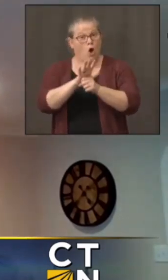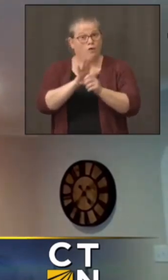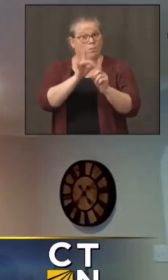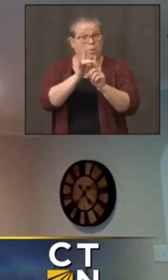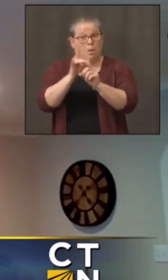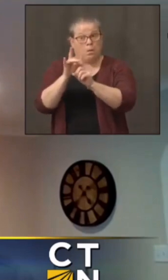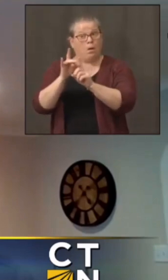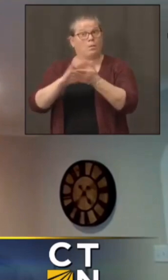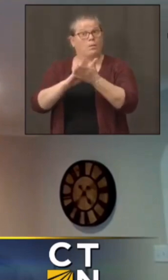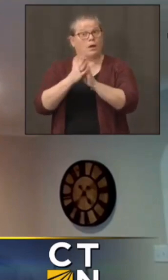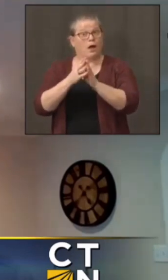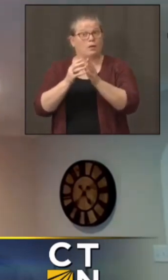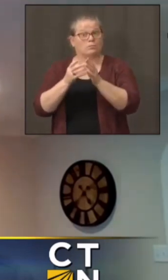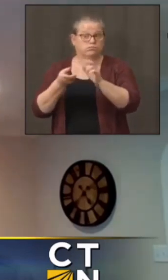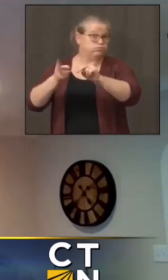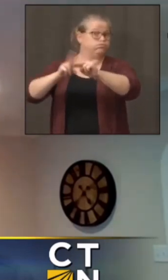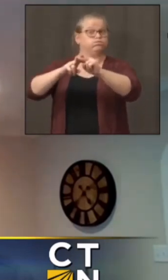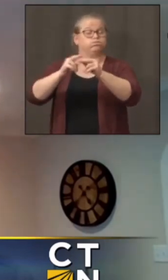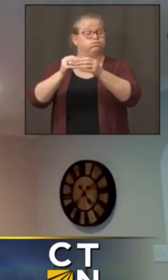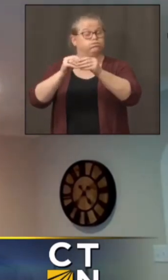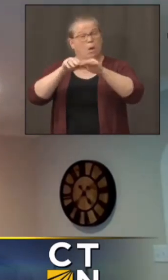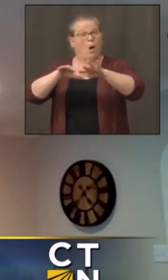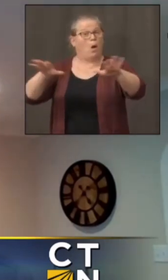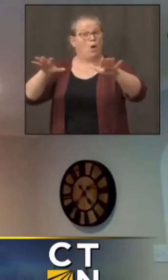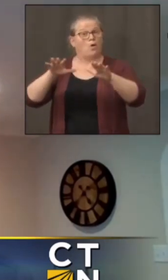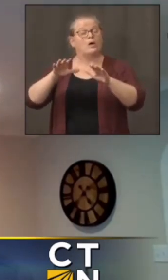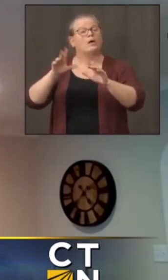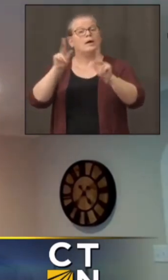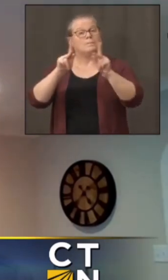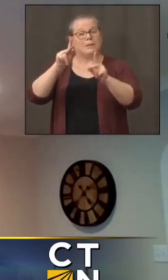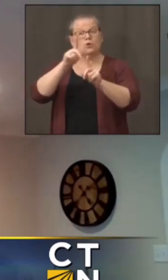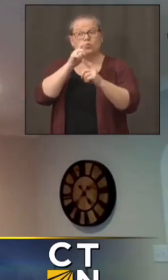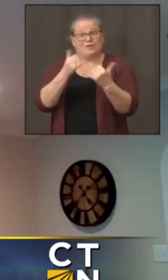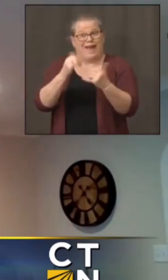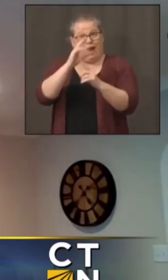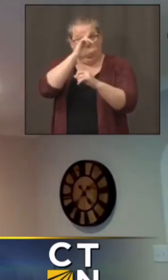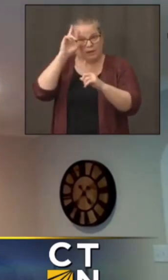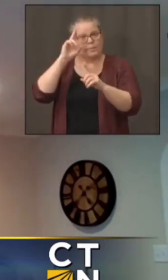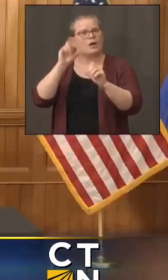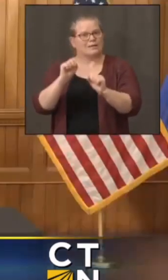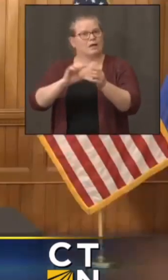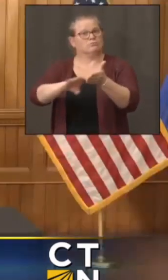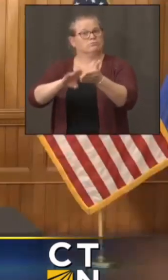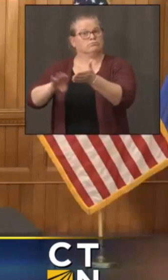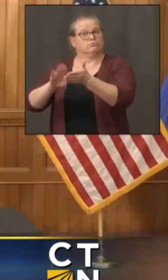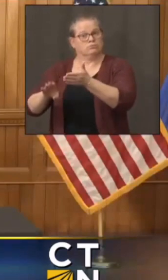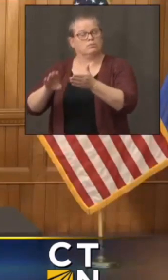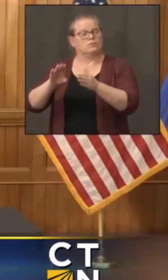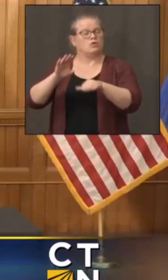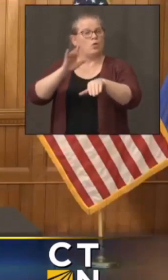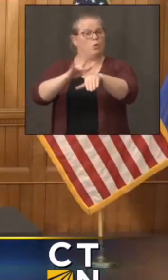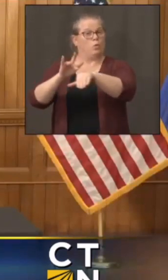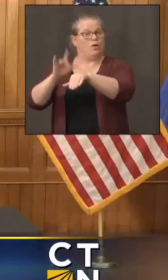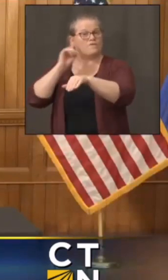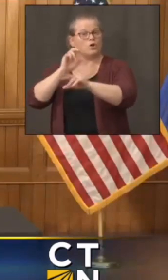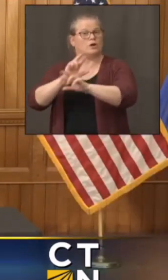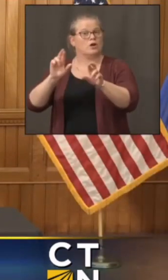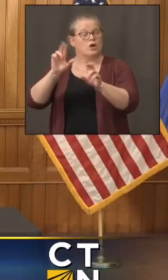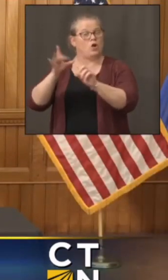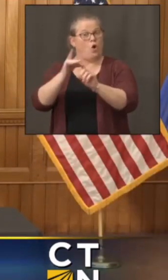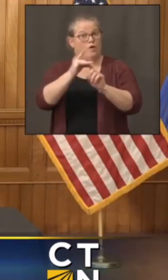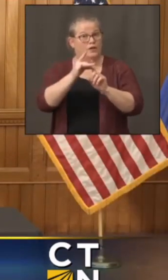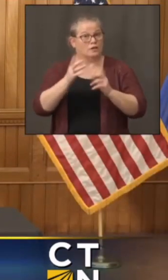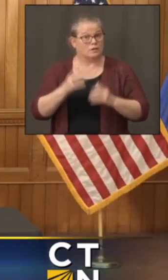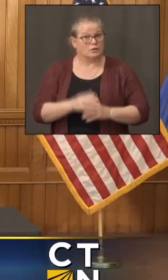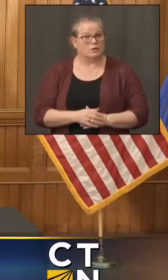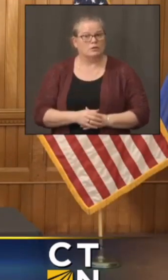And then the last question, what's the seven-day rolling average at this point? I don't think you mentioned that. Test positivity,